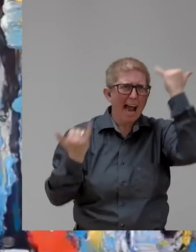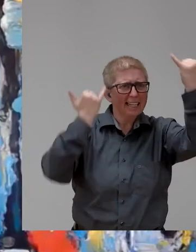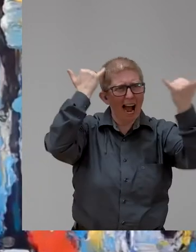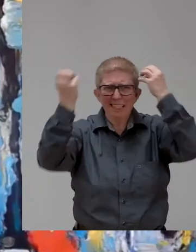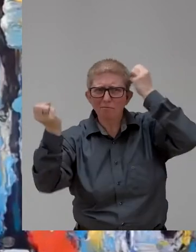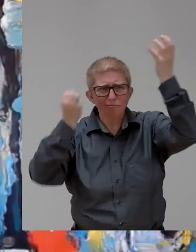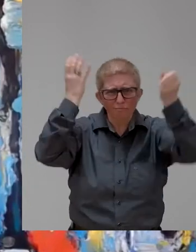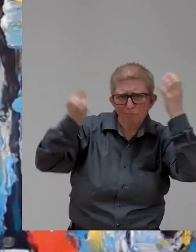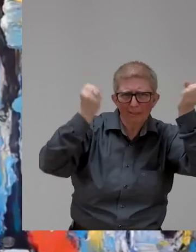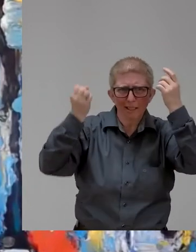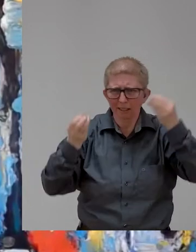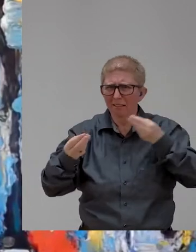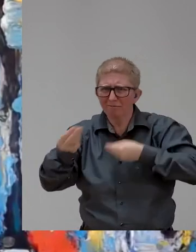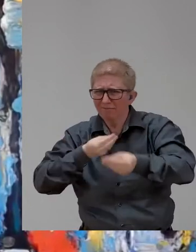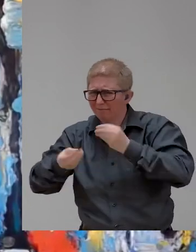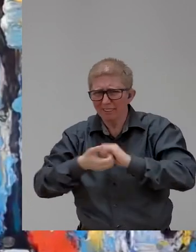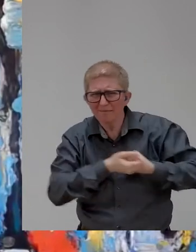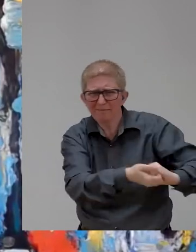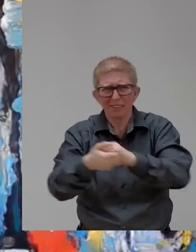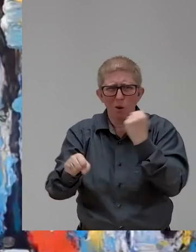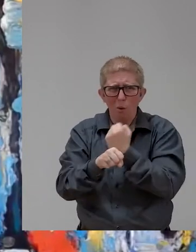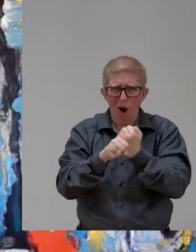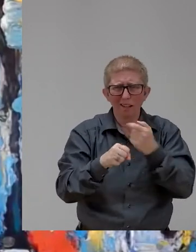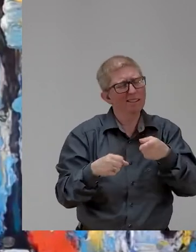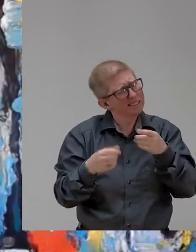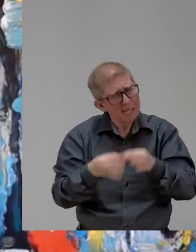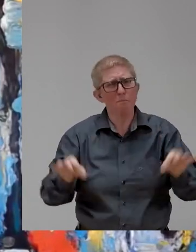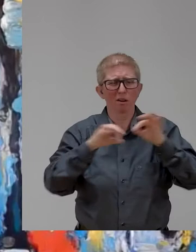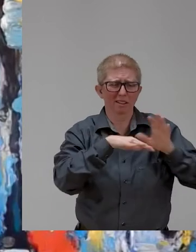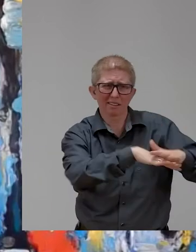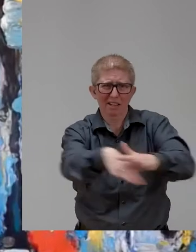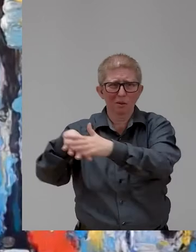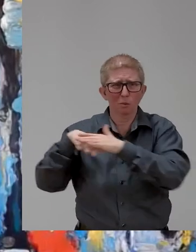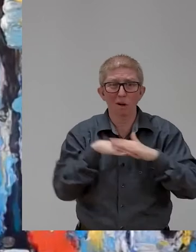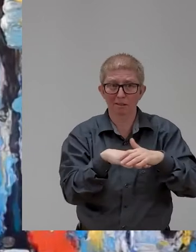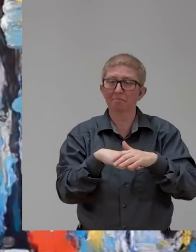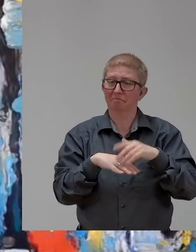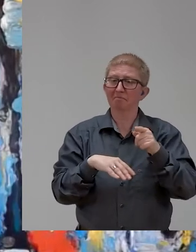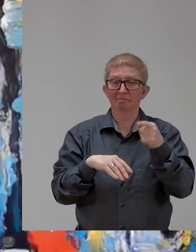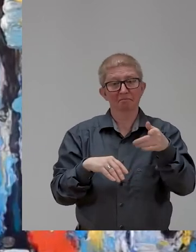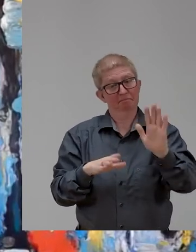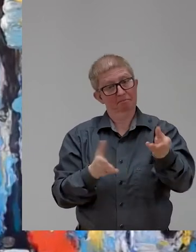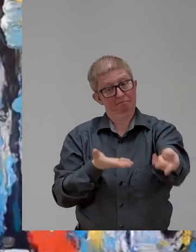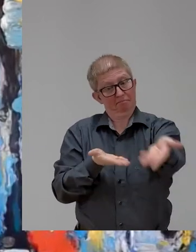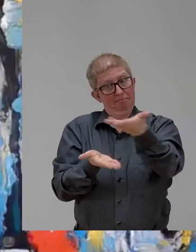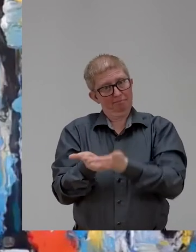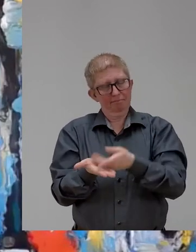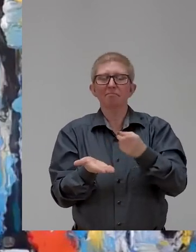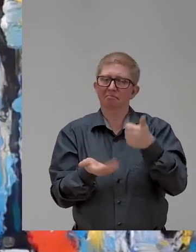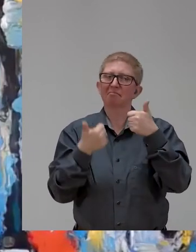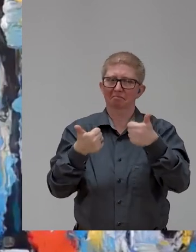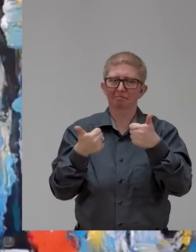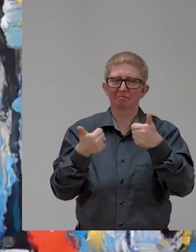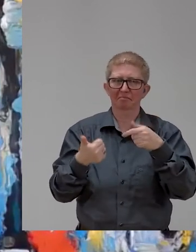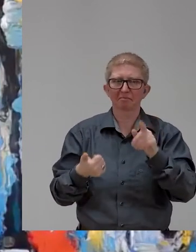that Martin is talking about. And I think this is definitely a great tip and a good – you're practicing what you're preaching.